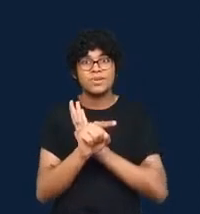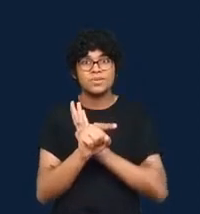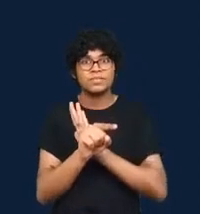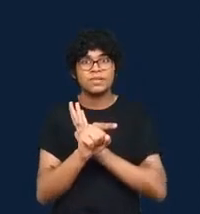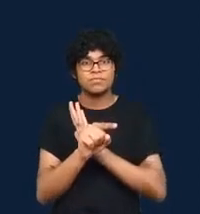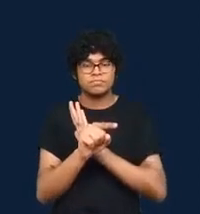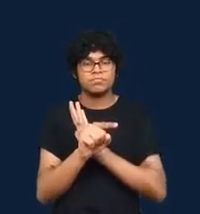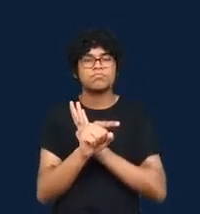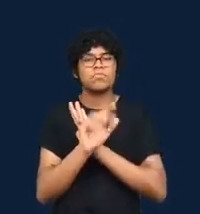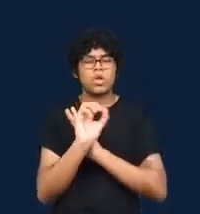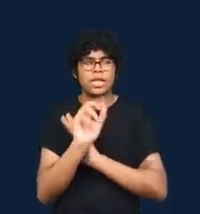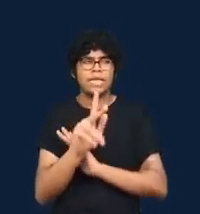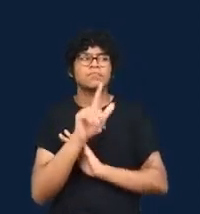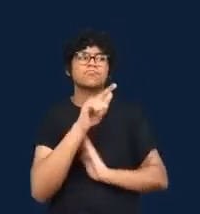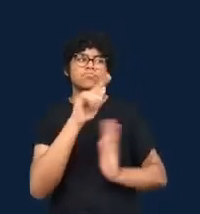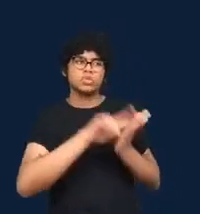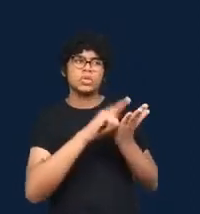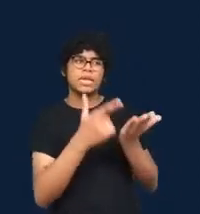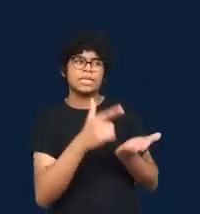what else is out there?